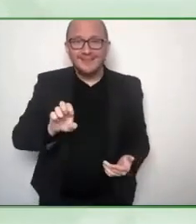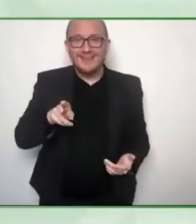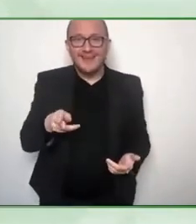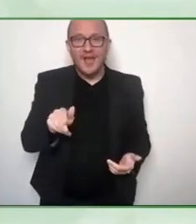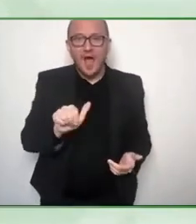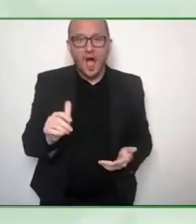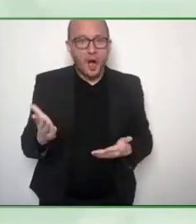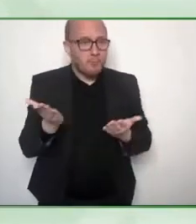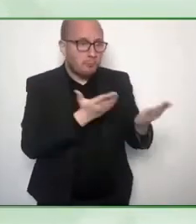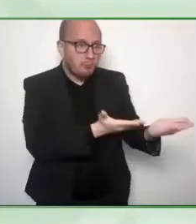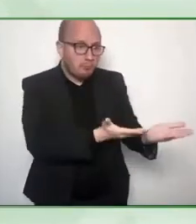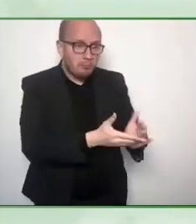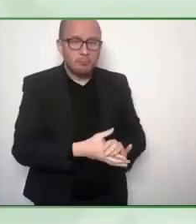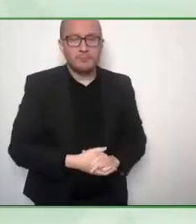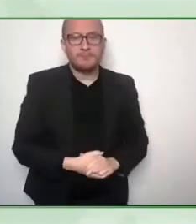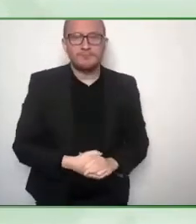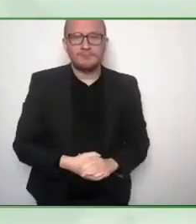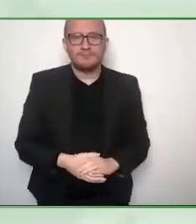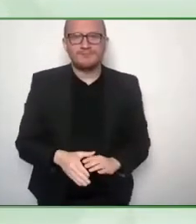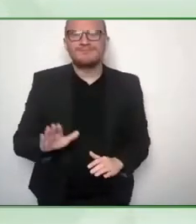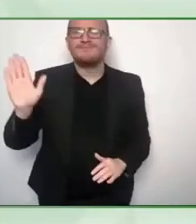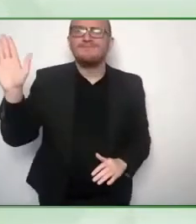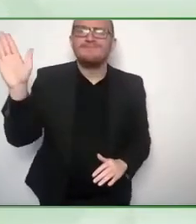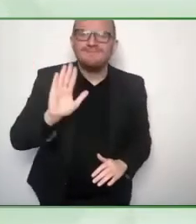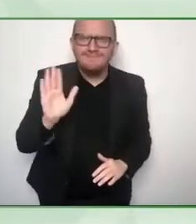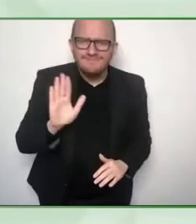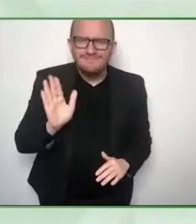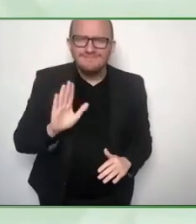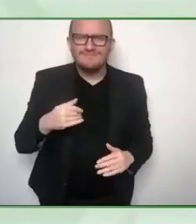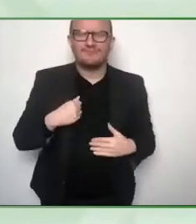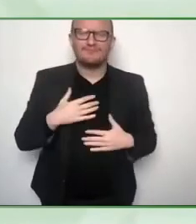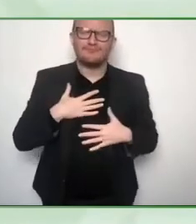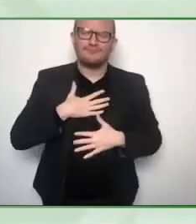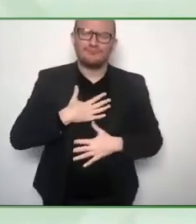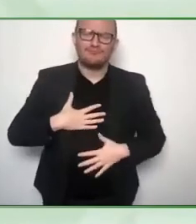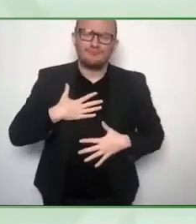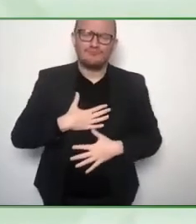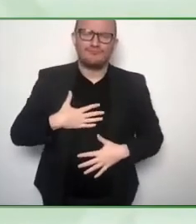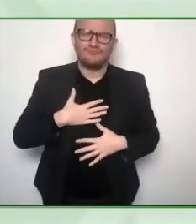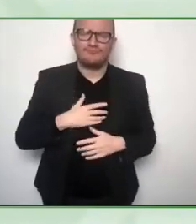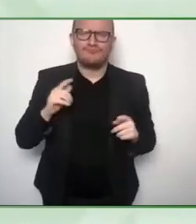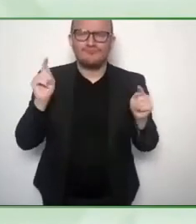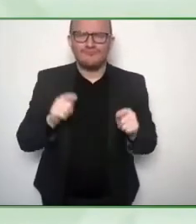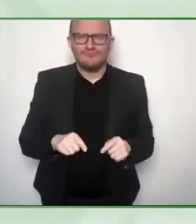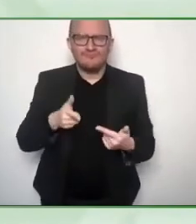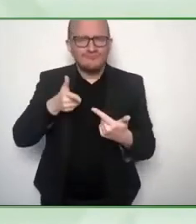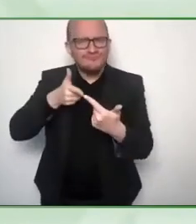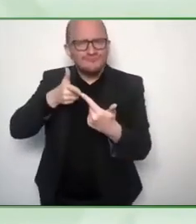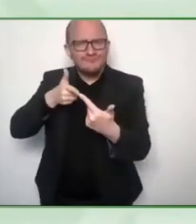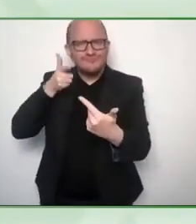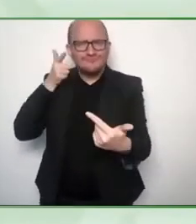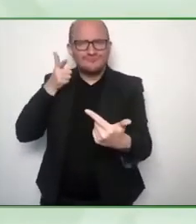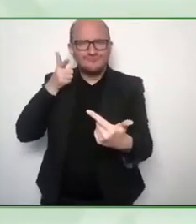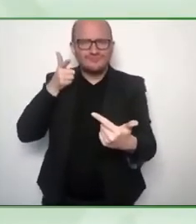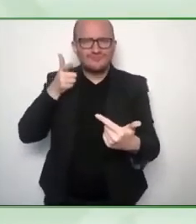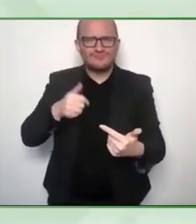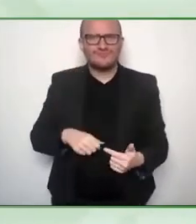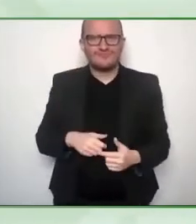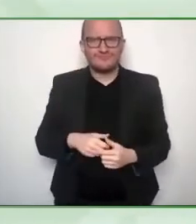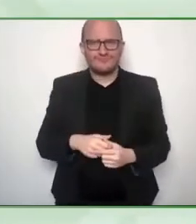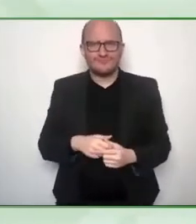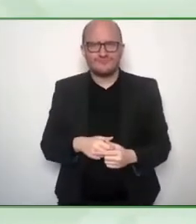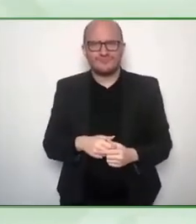So I'm so, so glad to be here and virtually because I so wanted to be there in person.